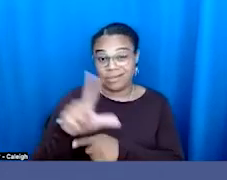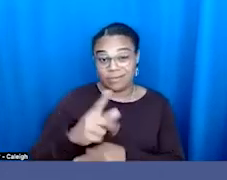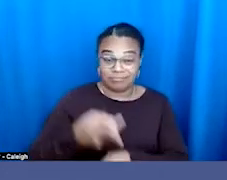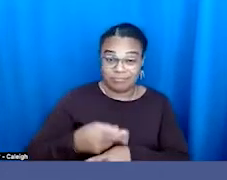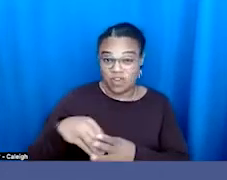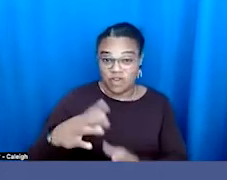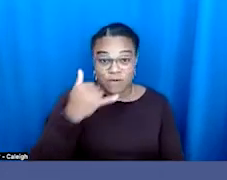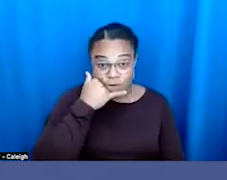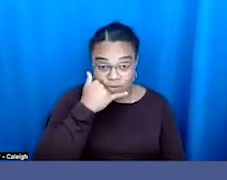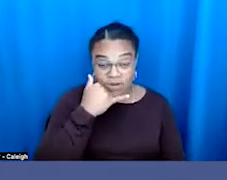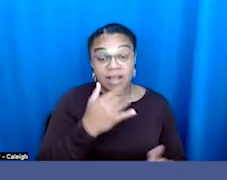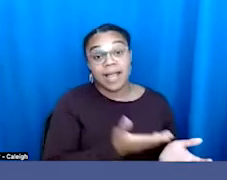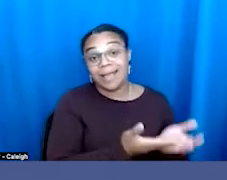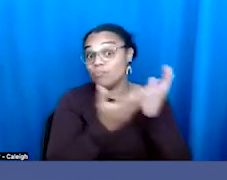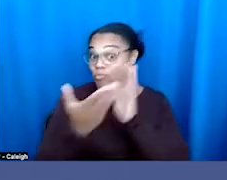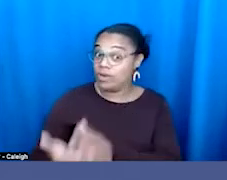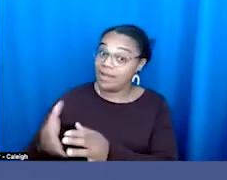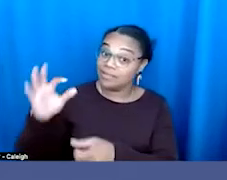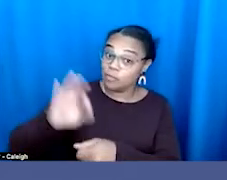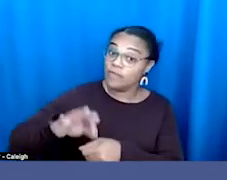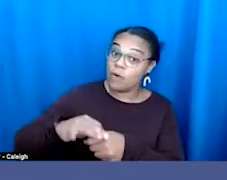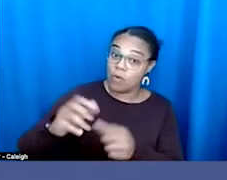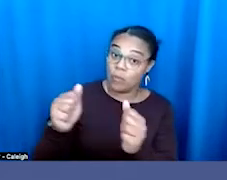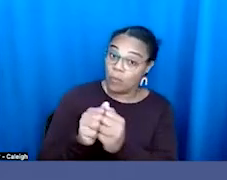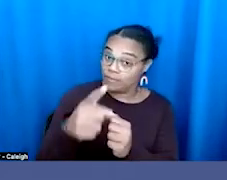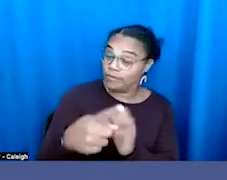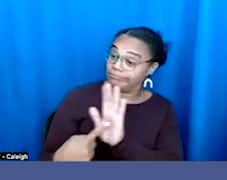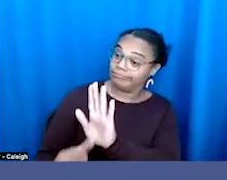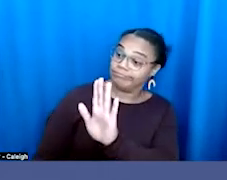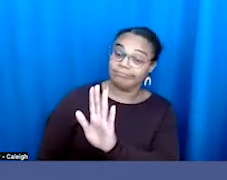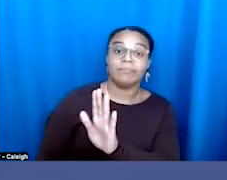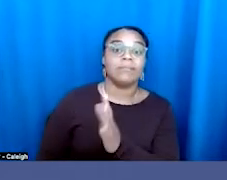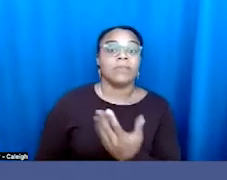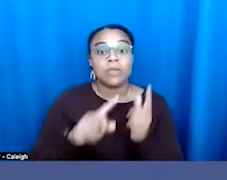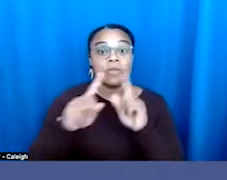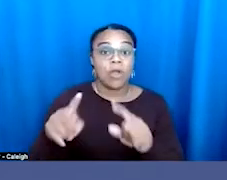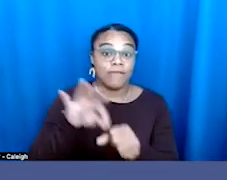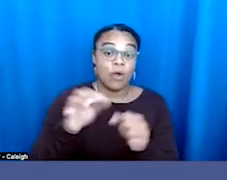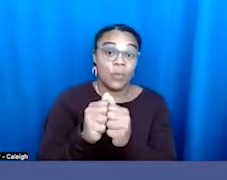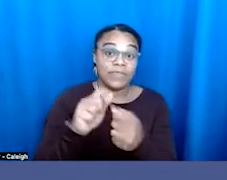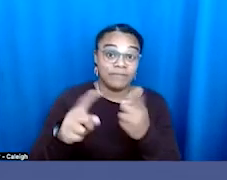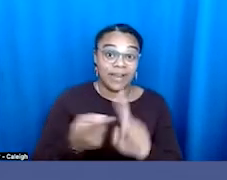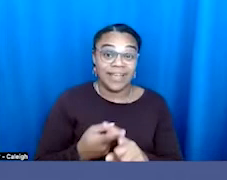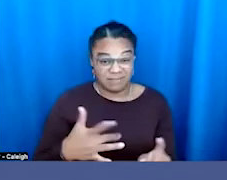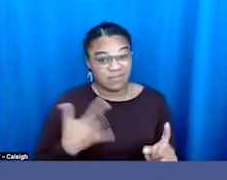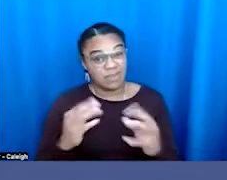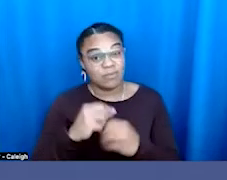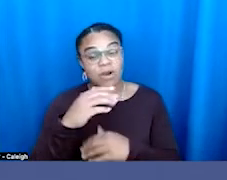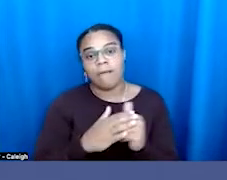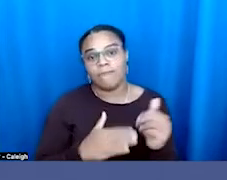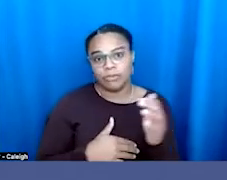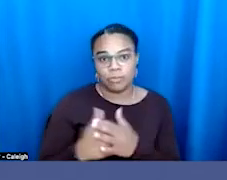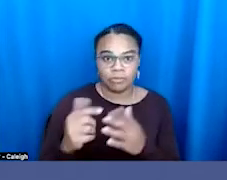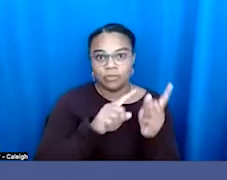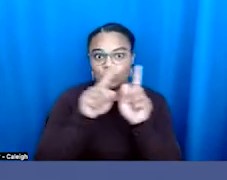and bring that to the polls with you. Um, go vote with a friend. It's way, way more comfortable, um, to